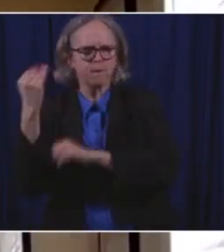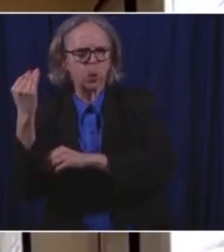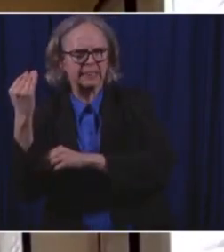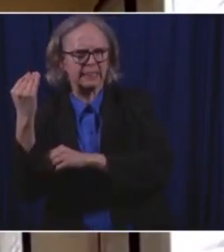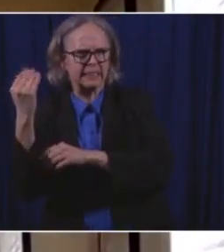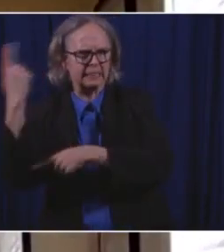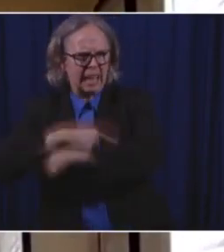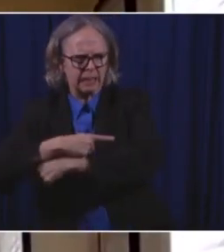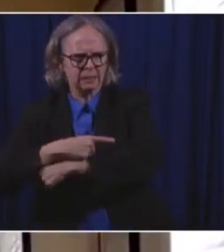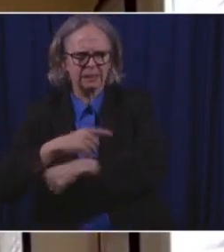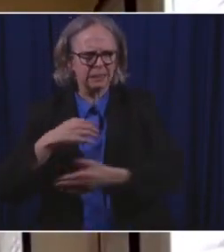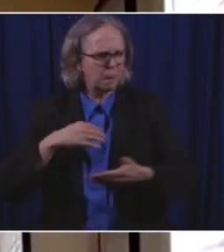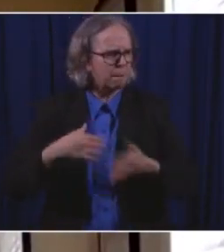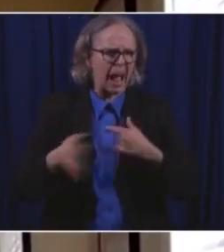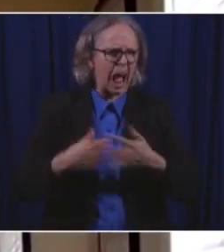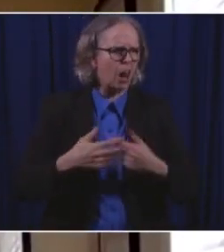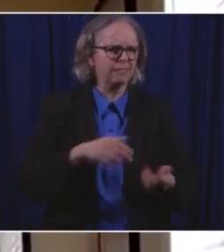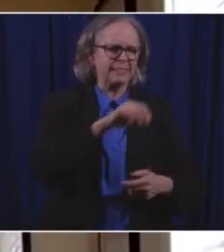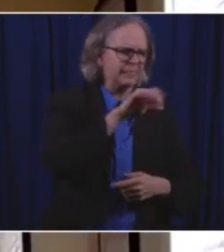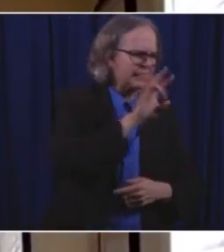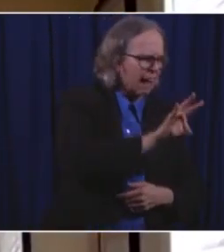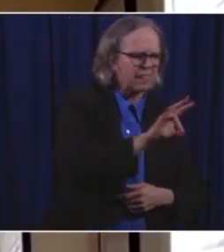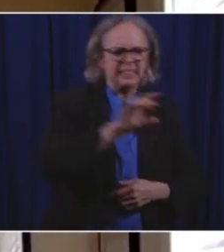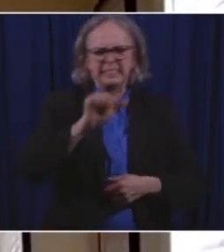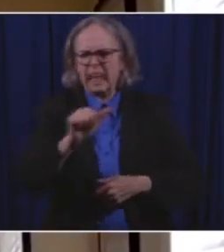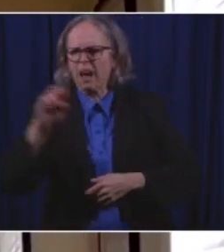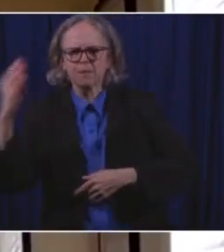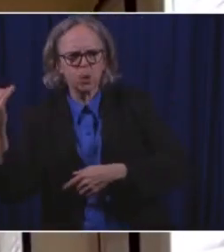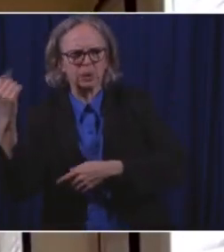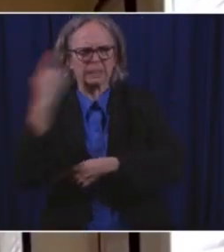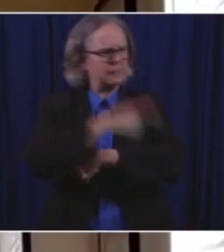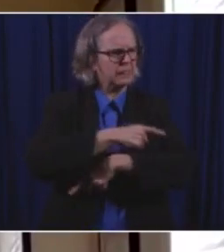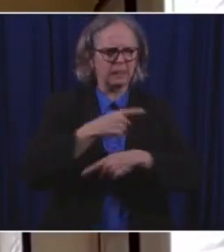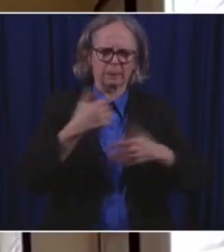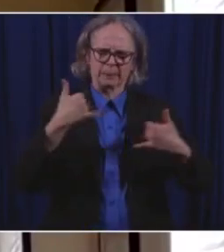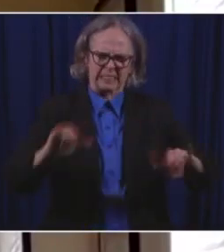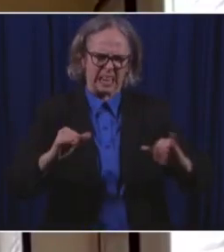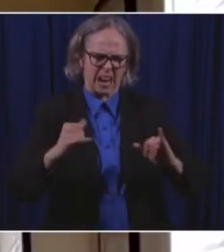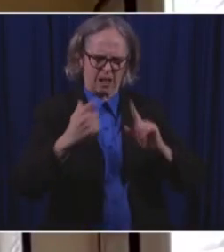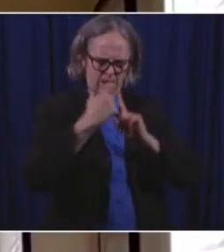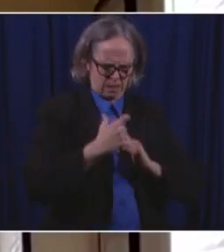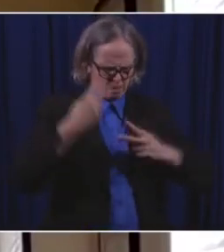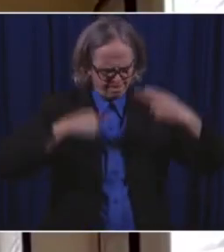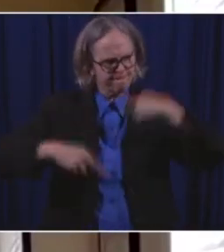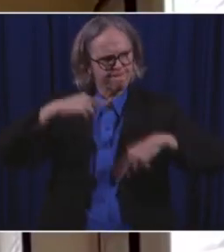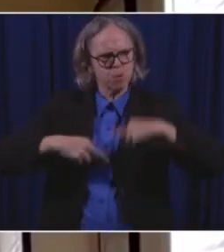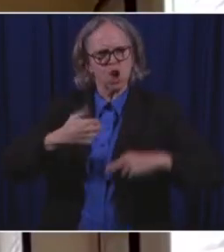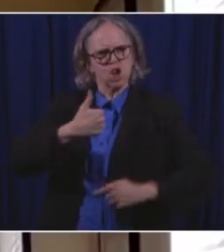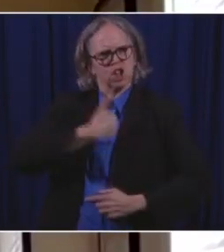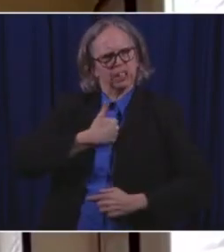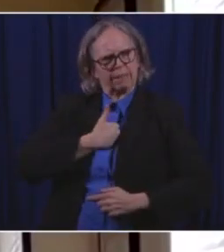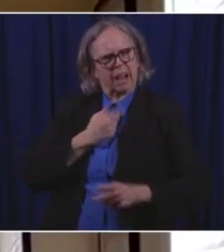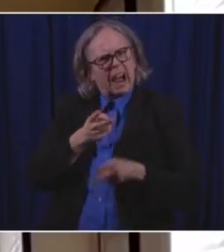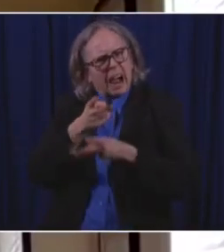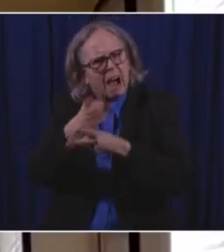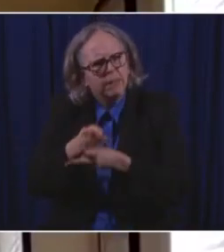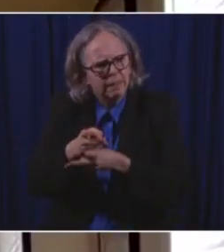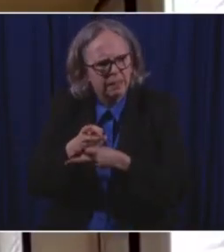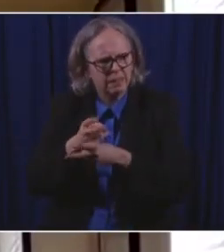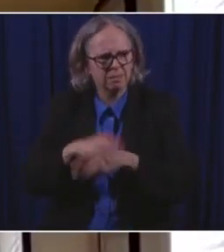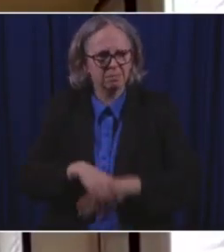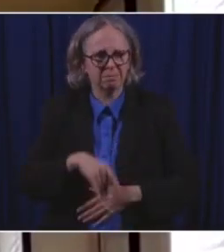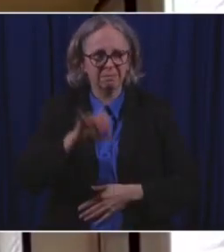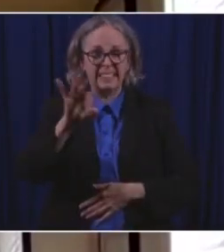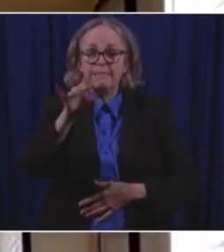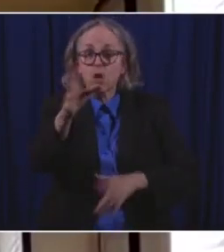you are participating in. And if you become sick or test positive for COVID-19, well, then you need to stay home and